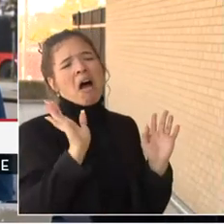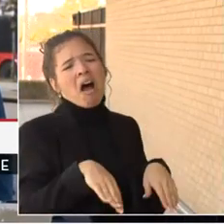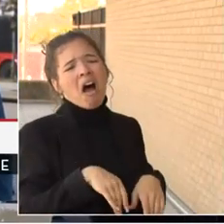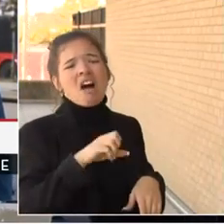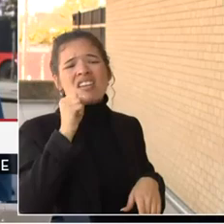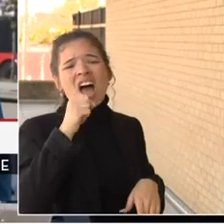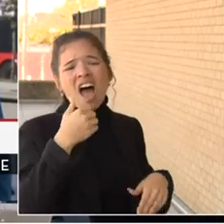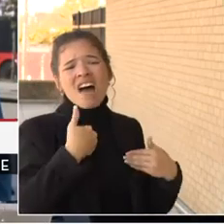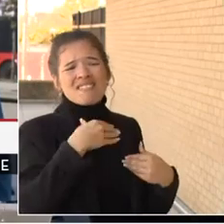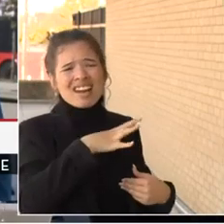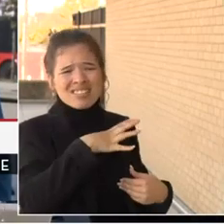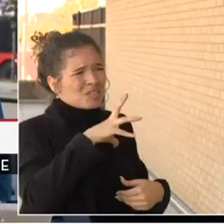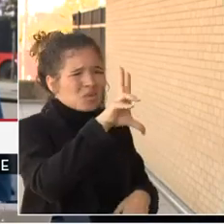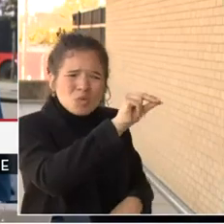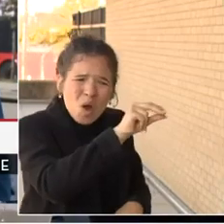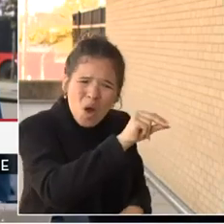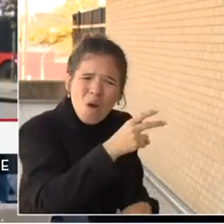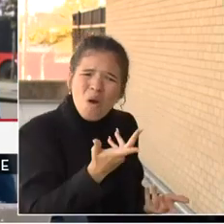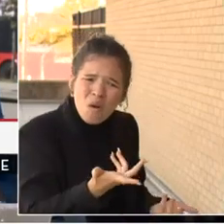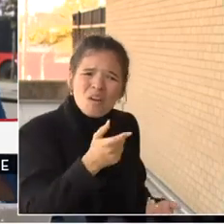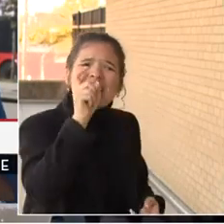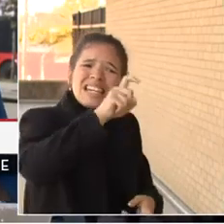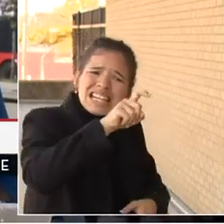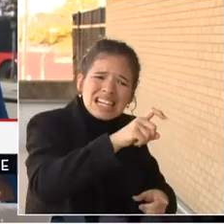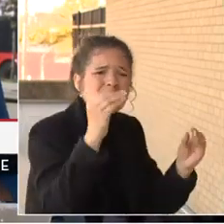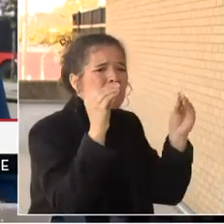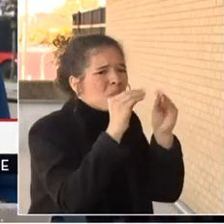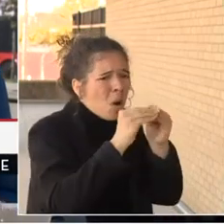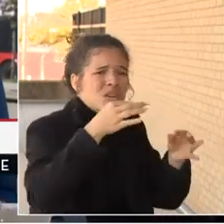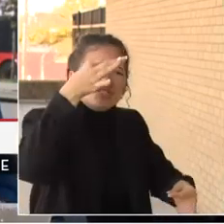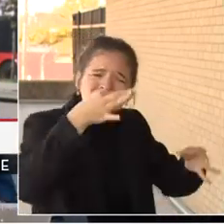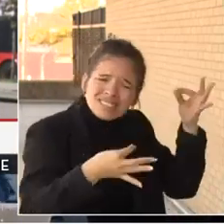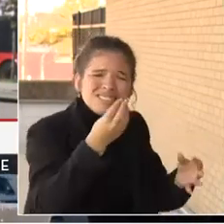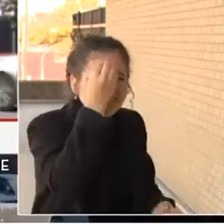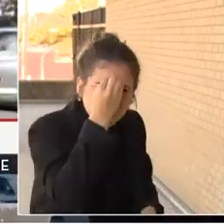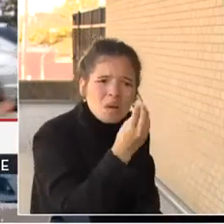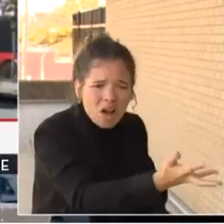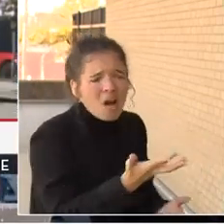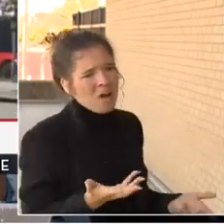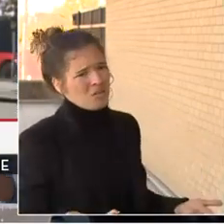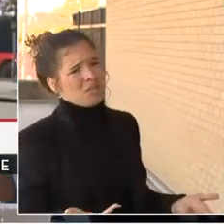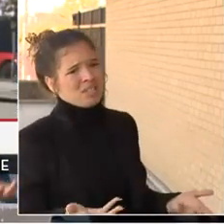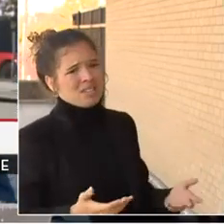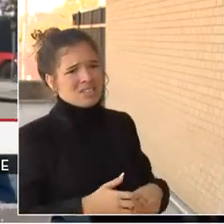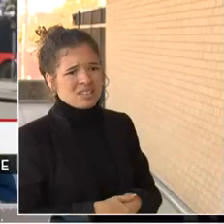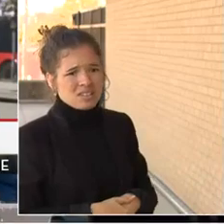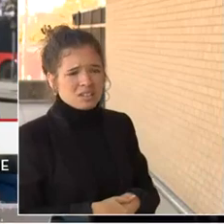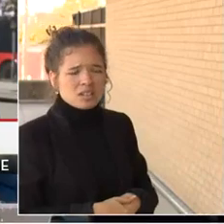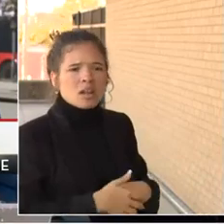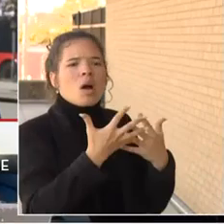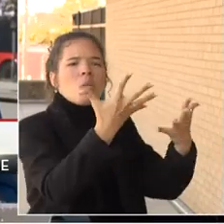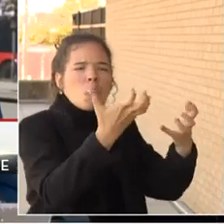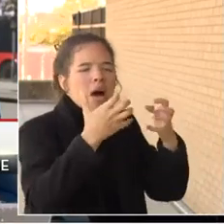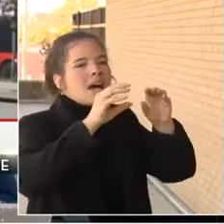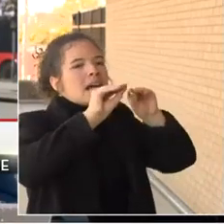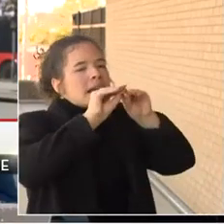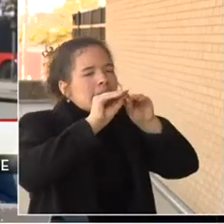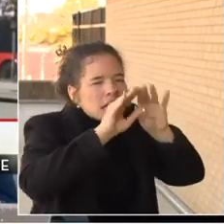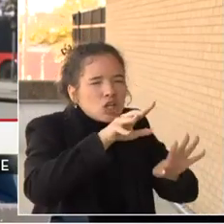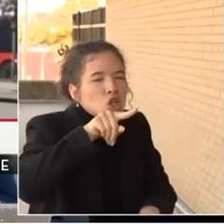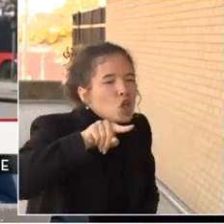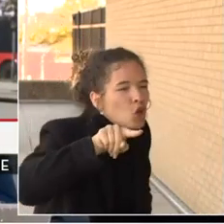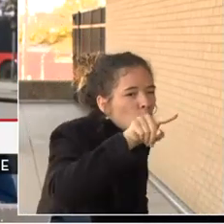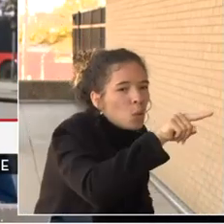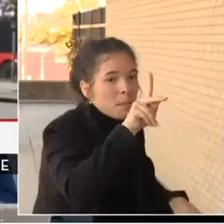have to have more judges. So I just want to be real clear to people who ask me and the chief